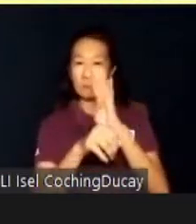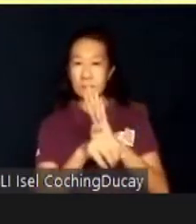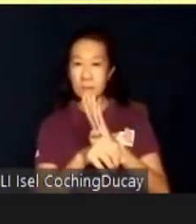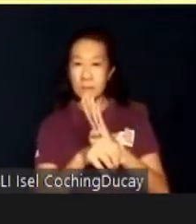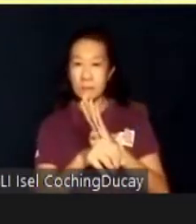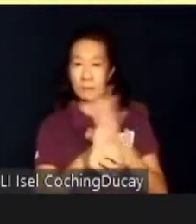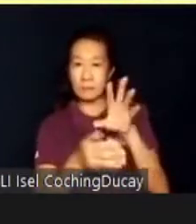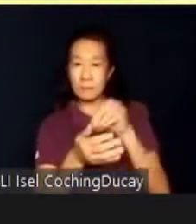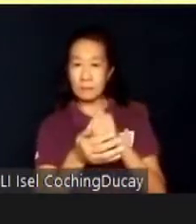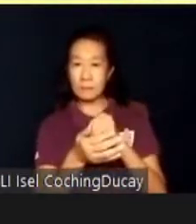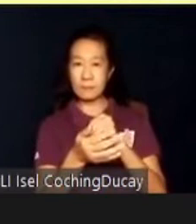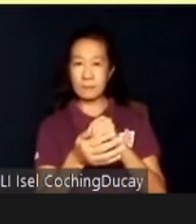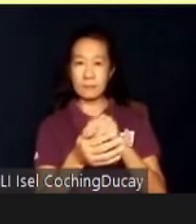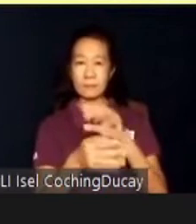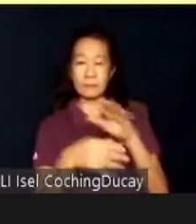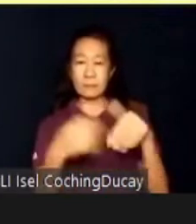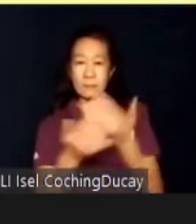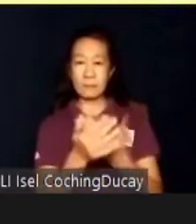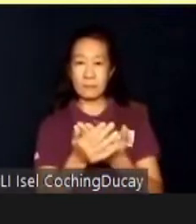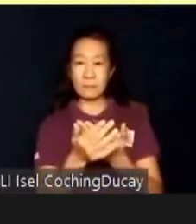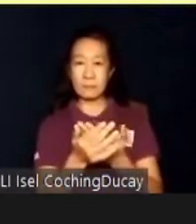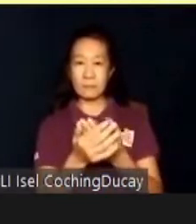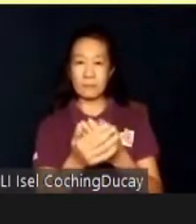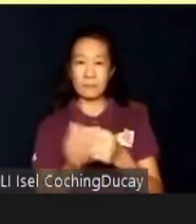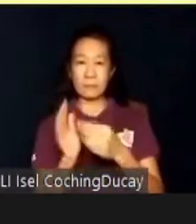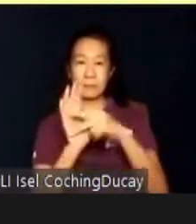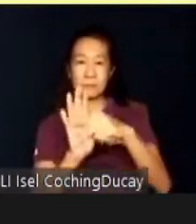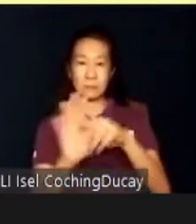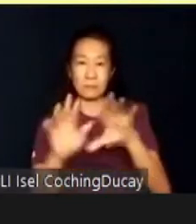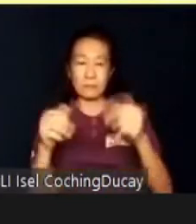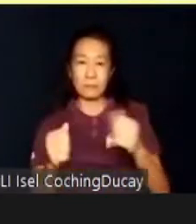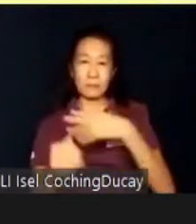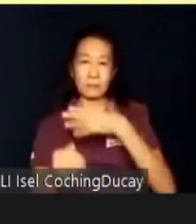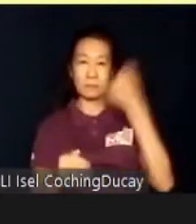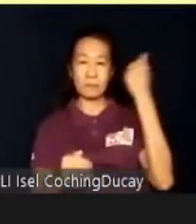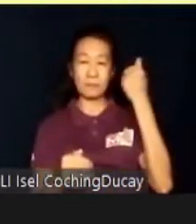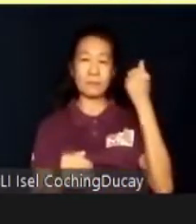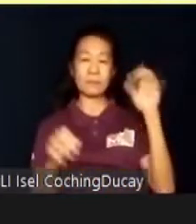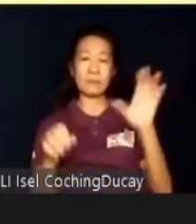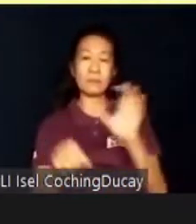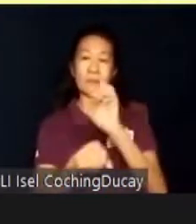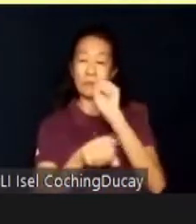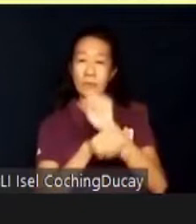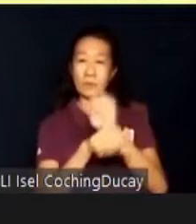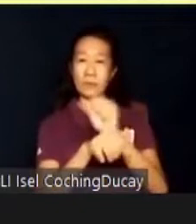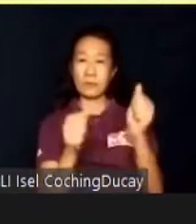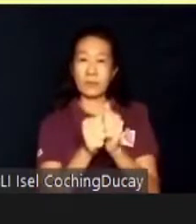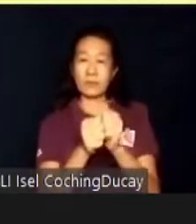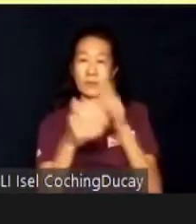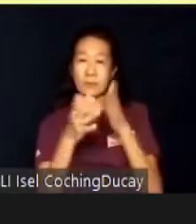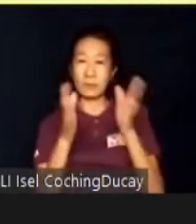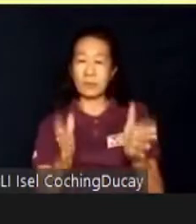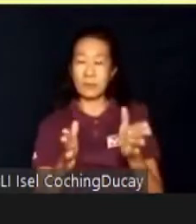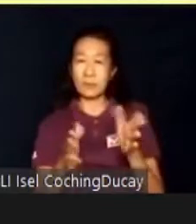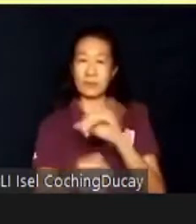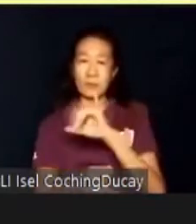sensitivity training to all company staff for them to know how to best work with the student. Simultaneously, ILC